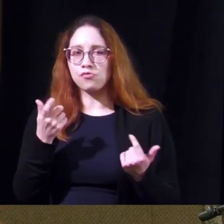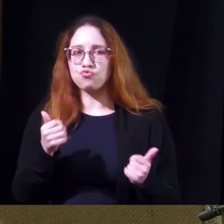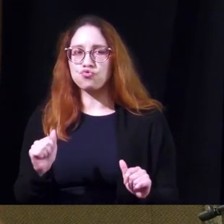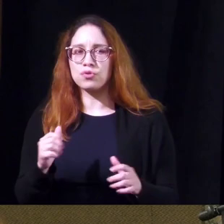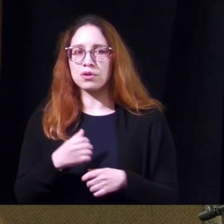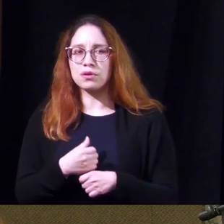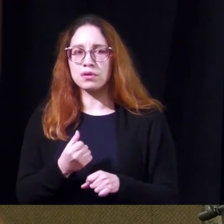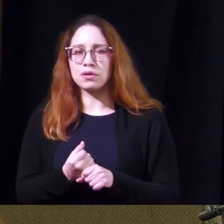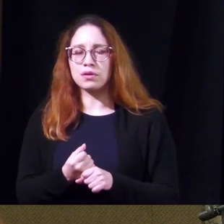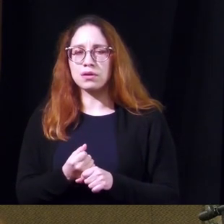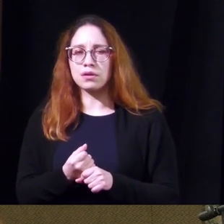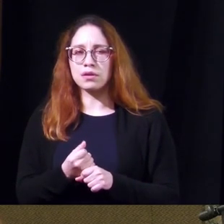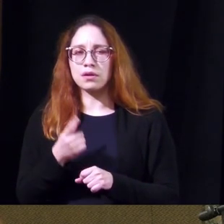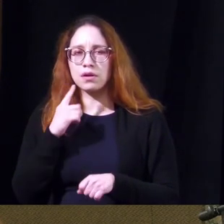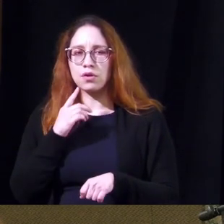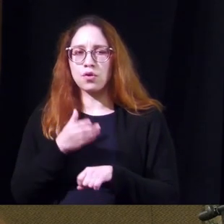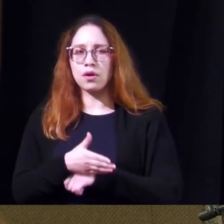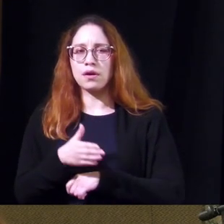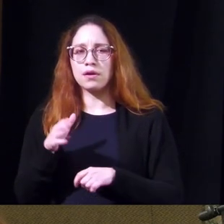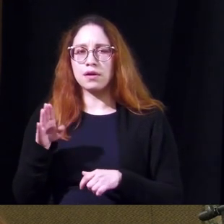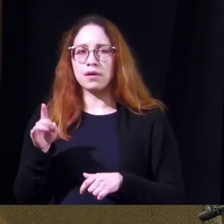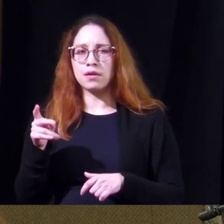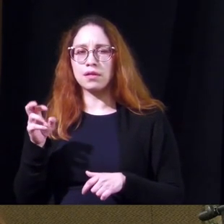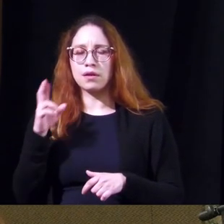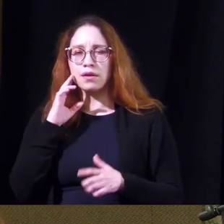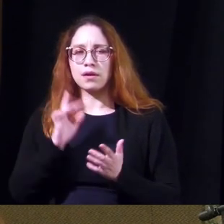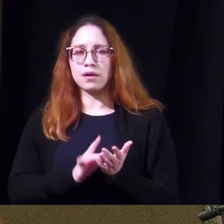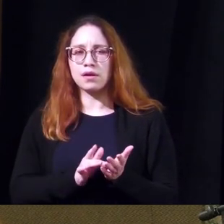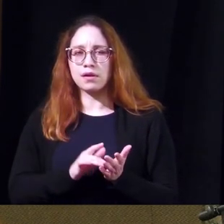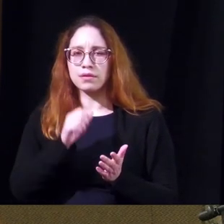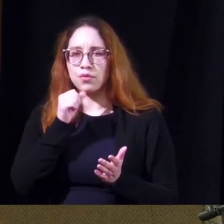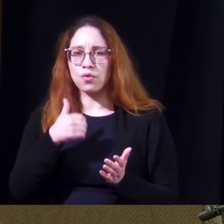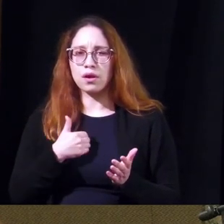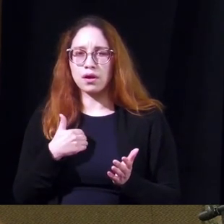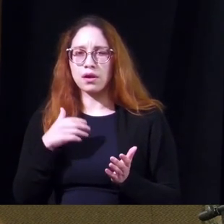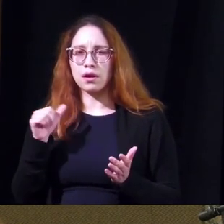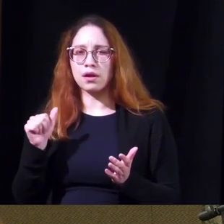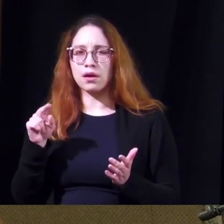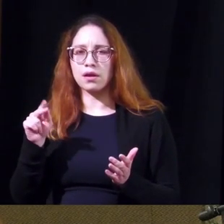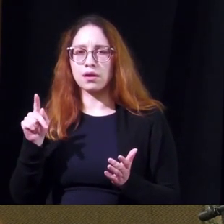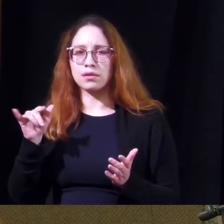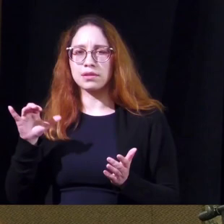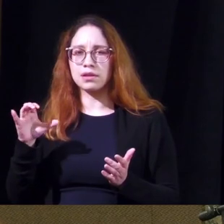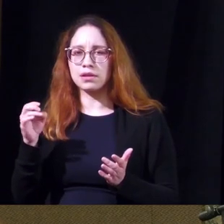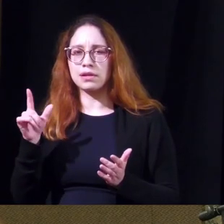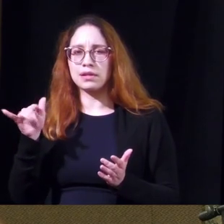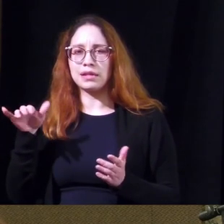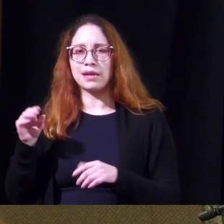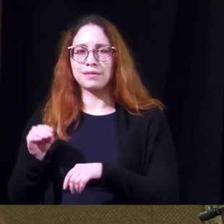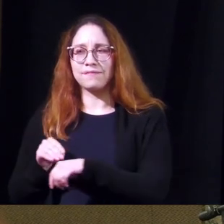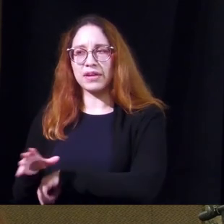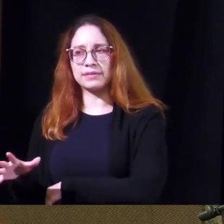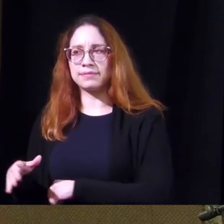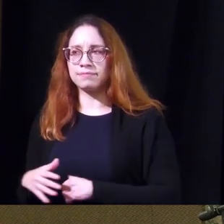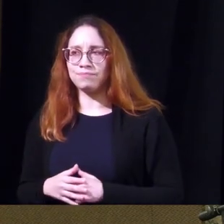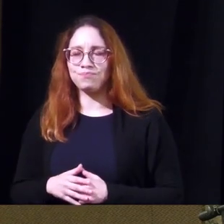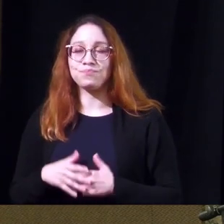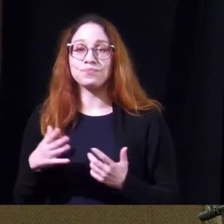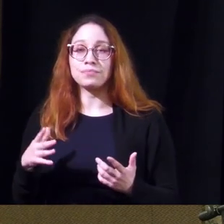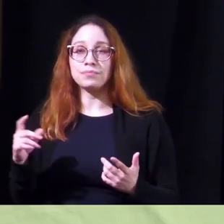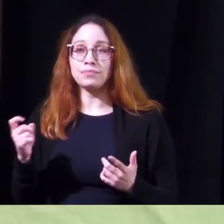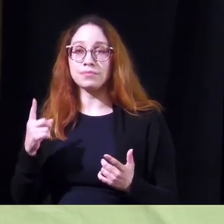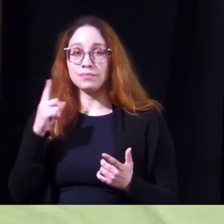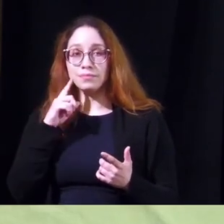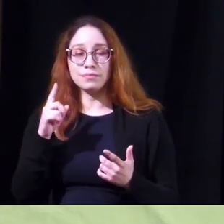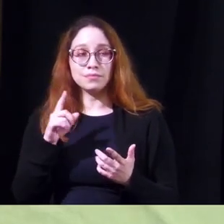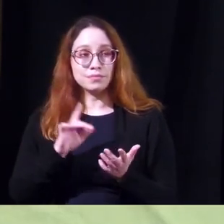to make any type of overactive bladder medication available that doesn't have the anticholinergic side effects so the question